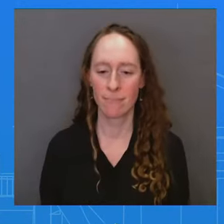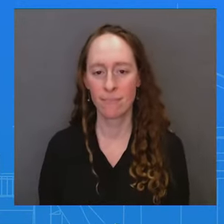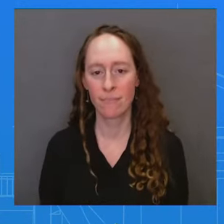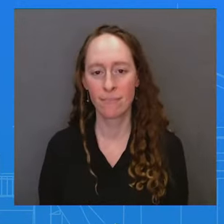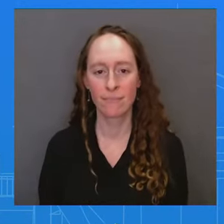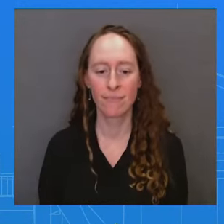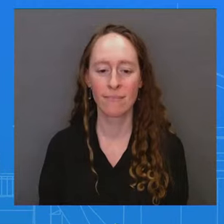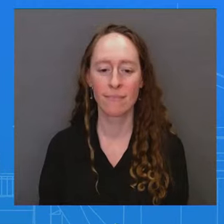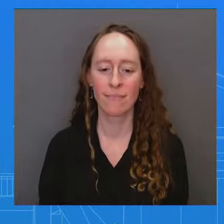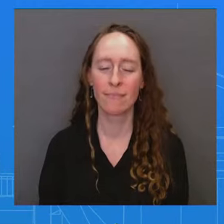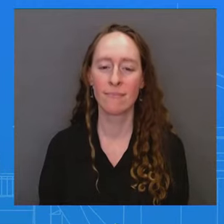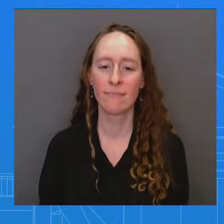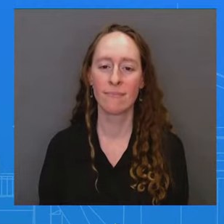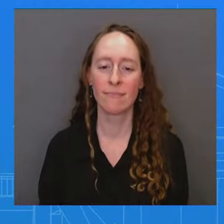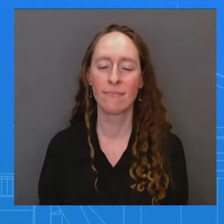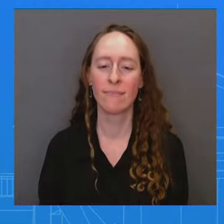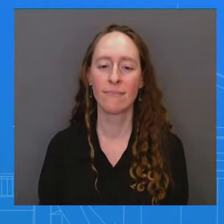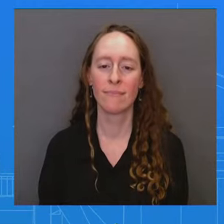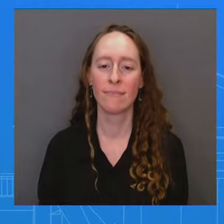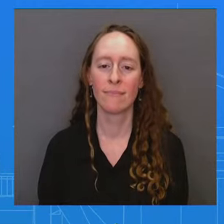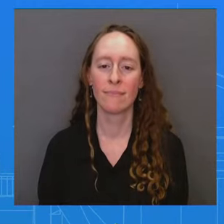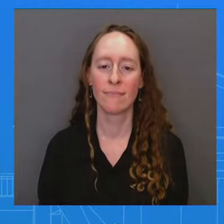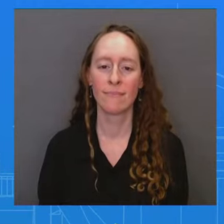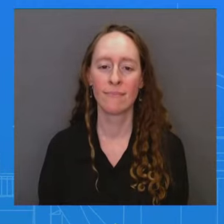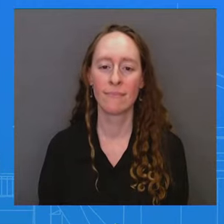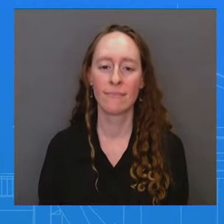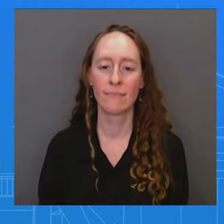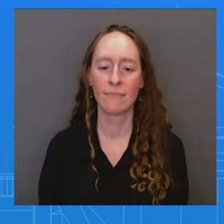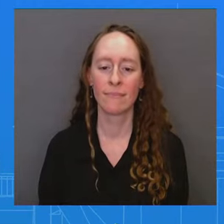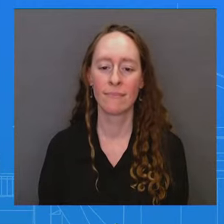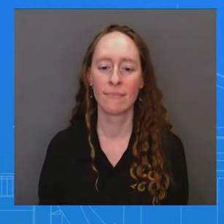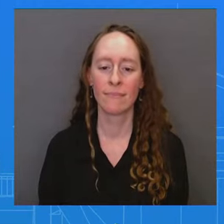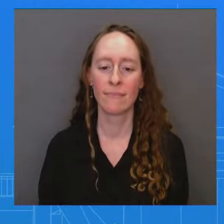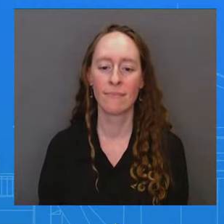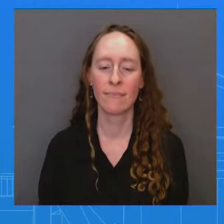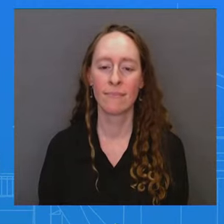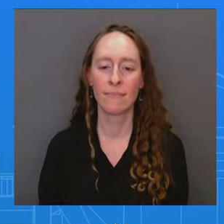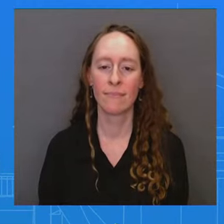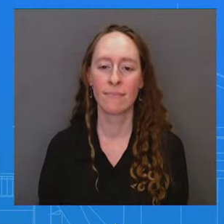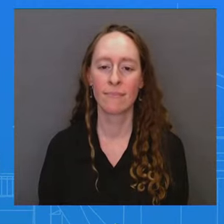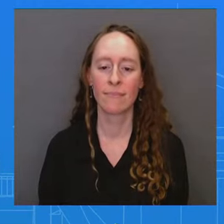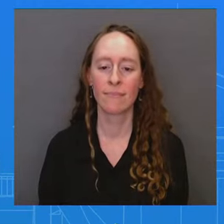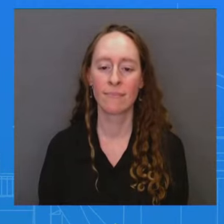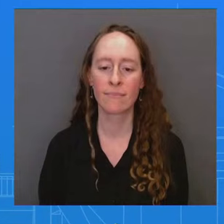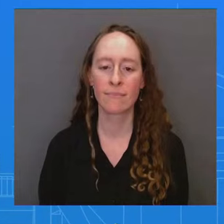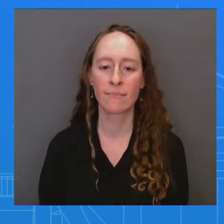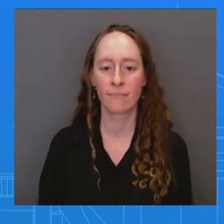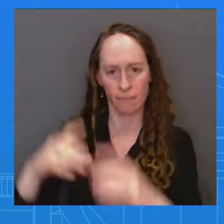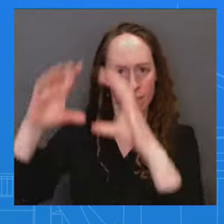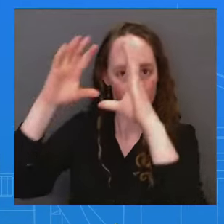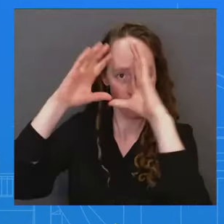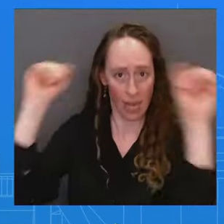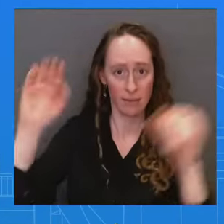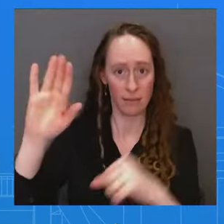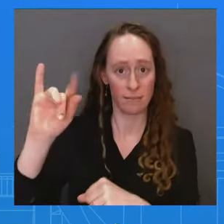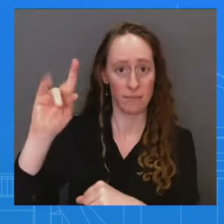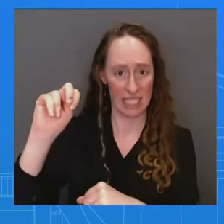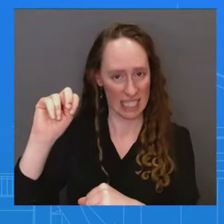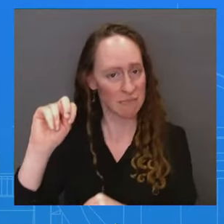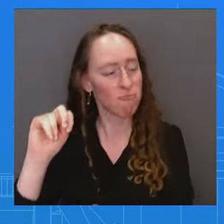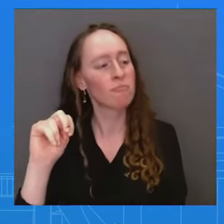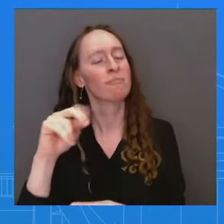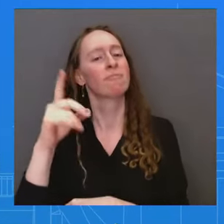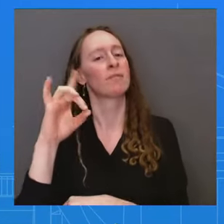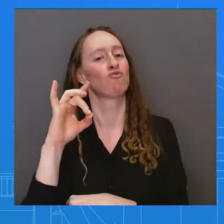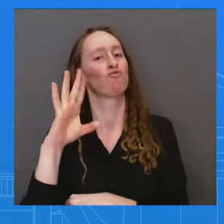Biden share former President Trump's view that NATO took advantage